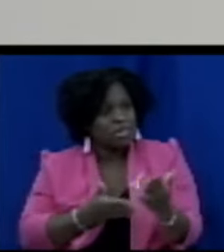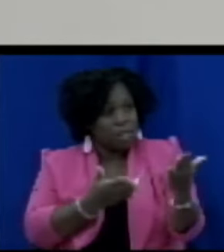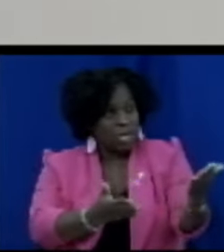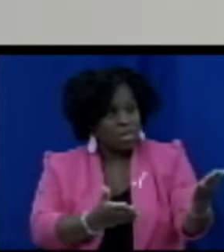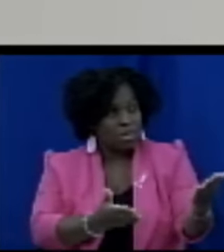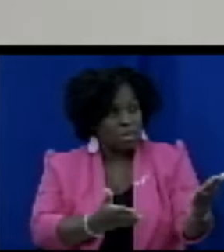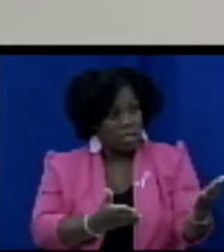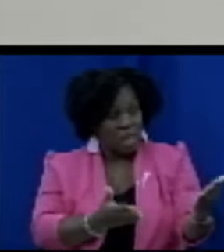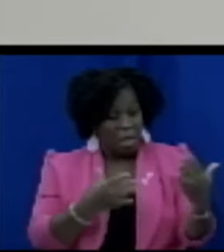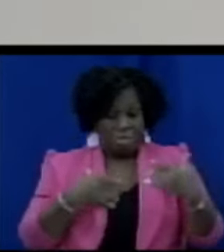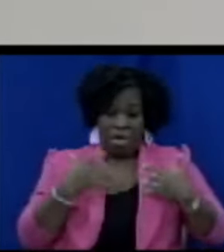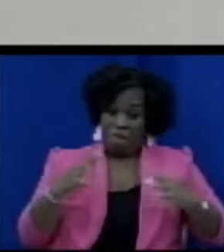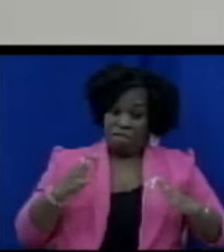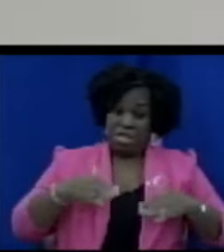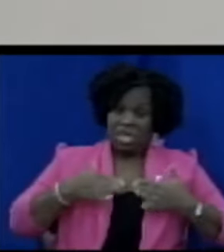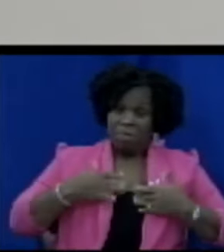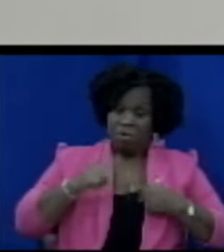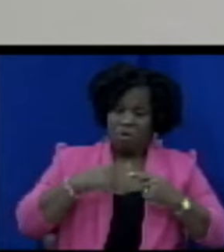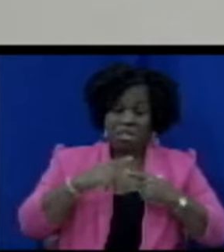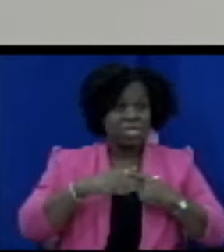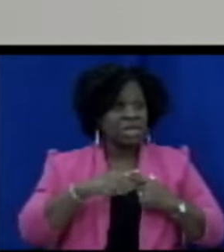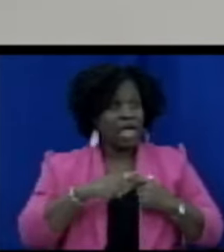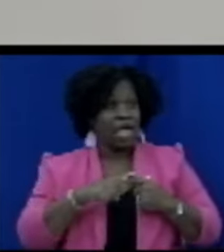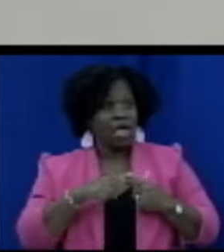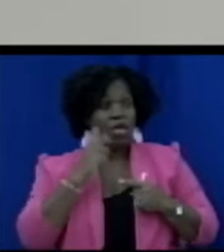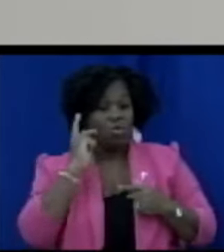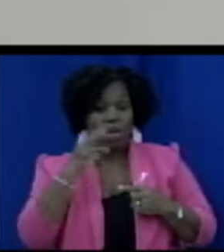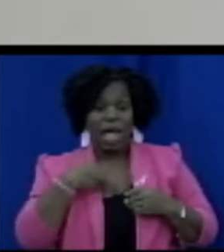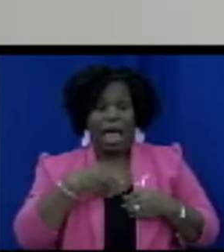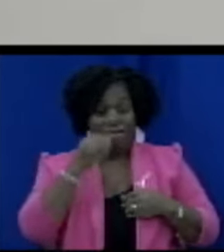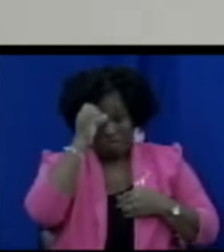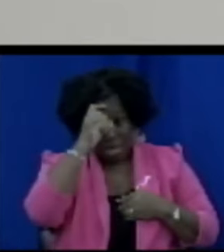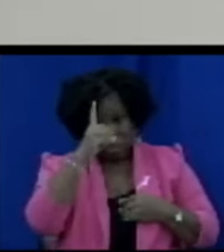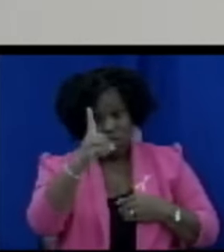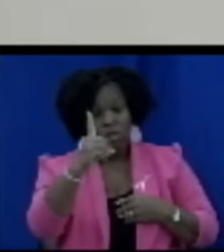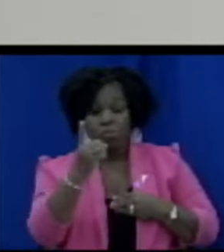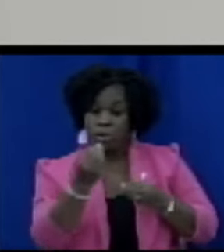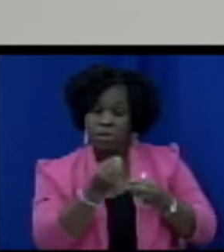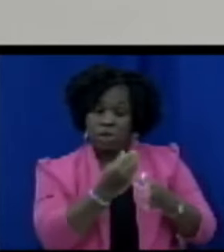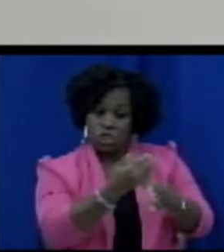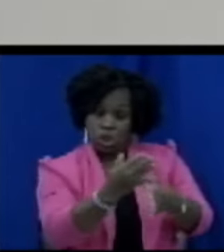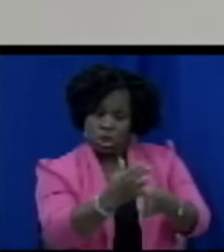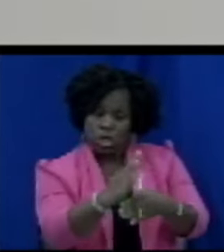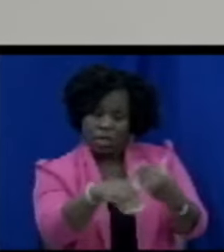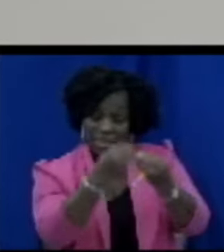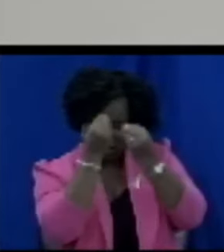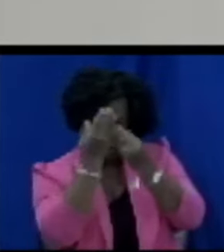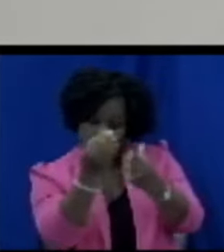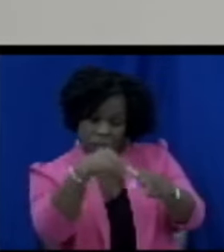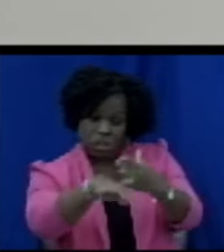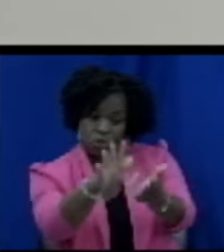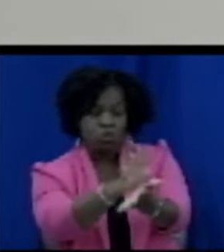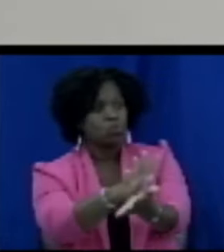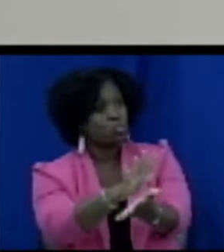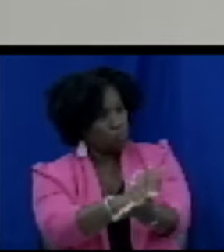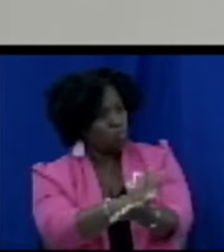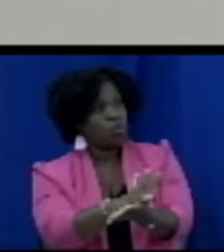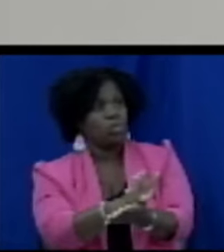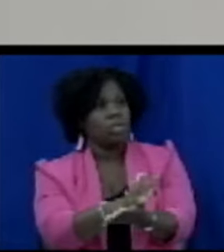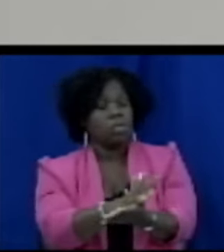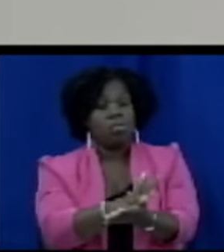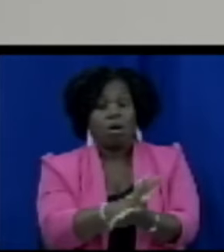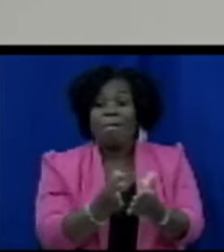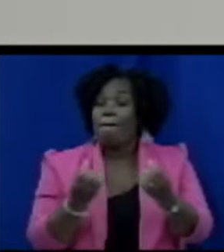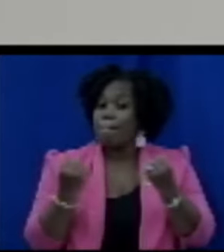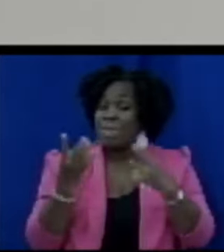said that there will be some educational sessions because I was going to suggest that as well because a lot of the times consumers don't know what their